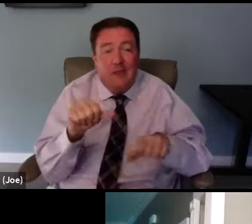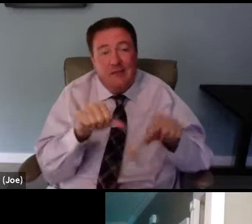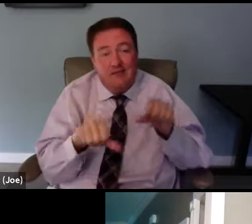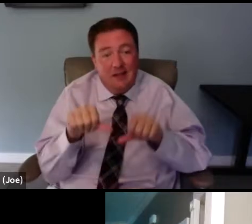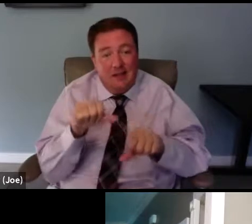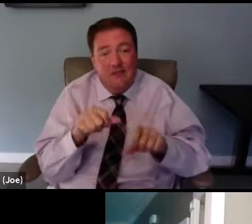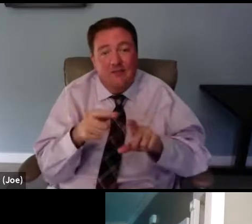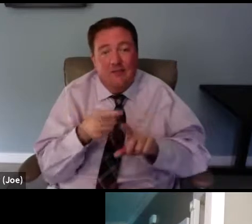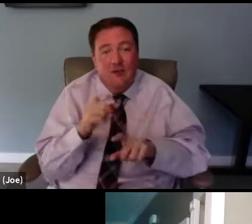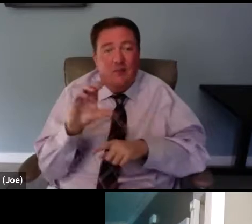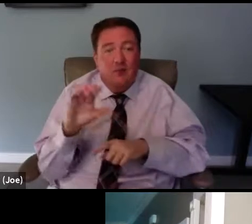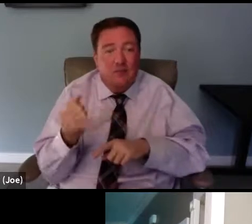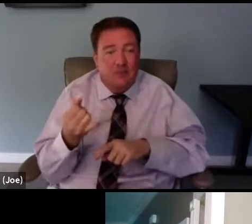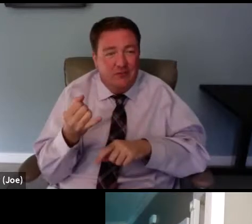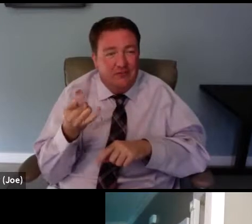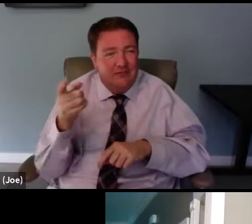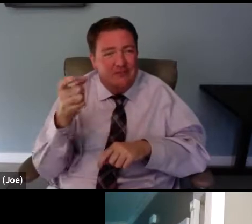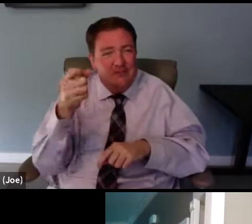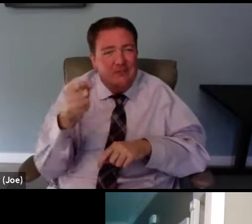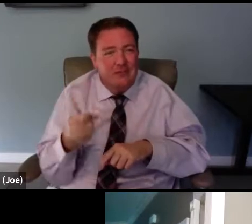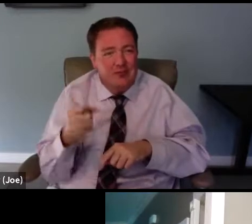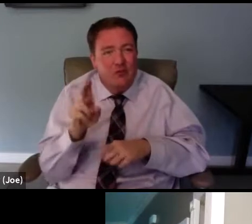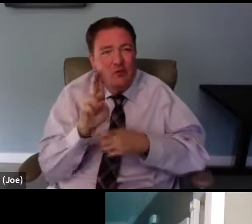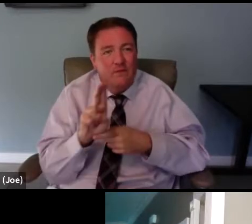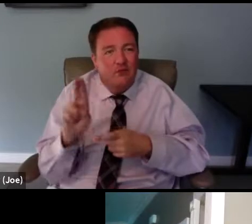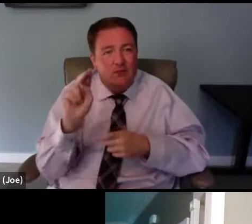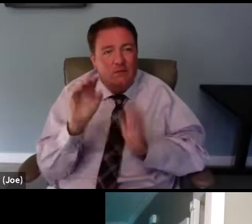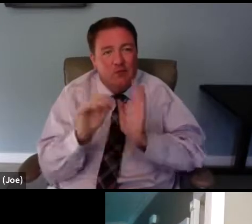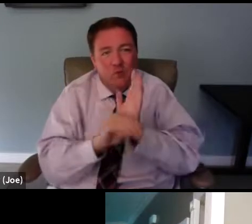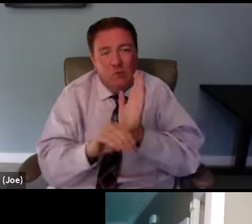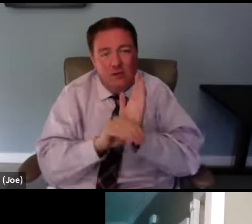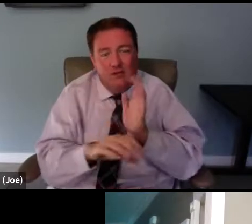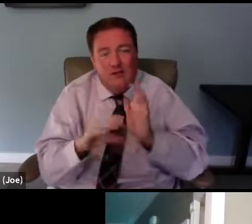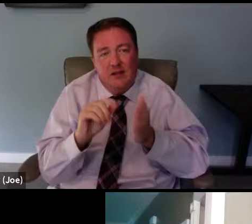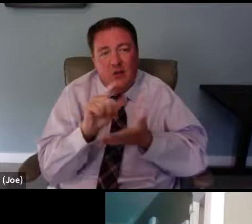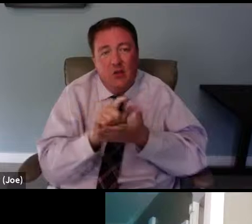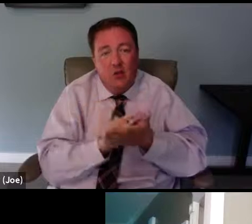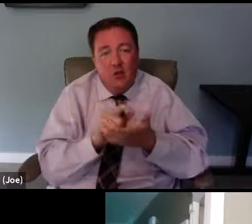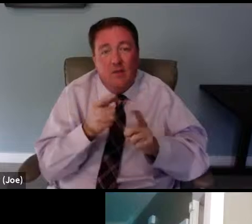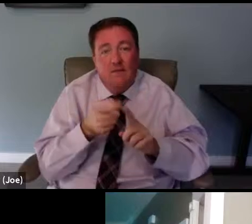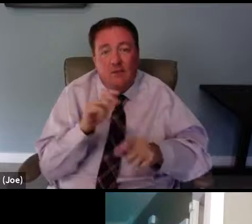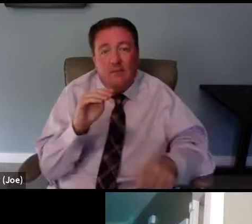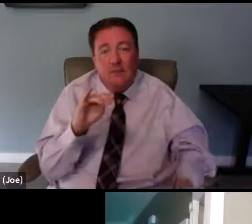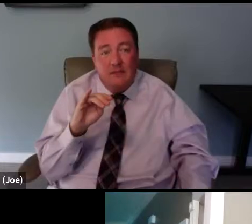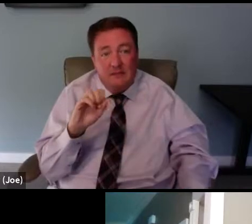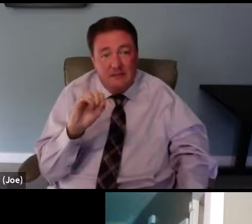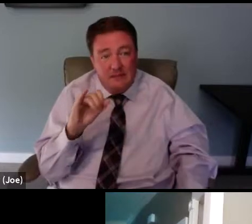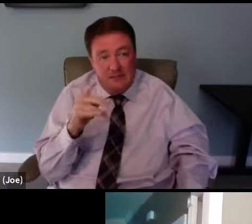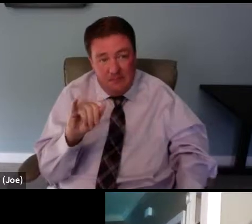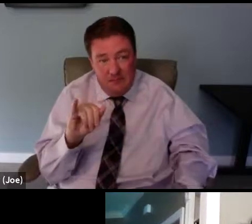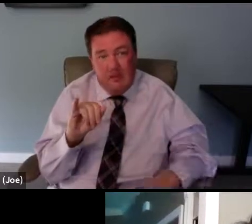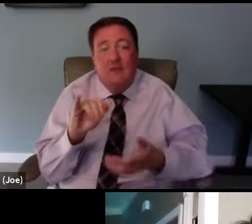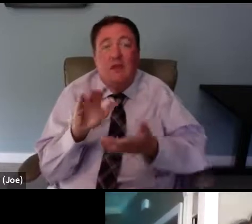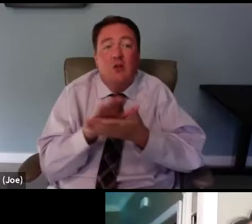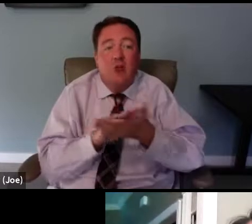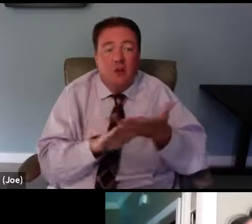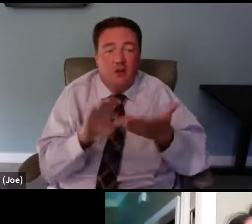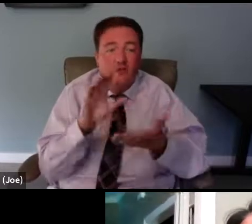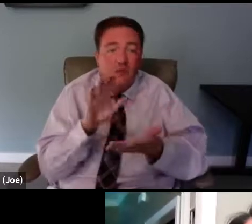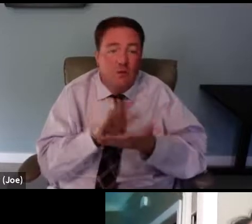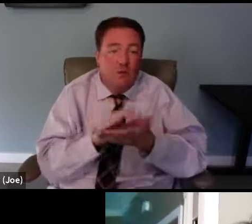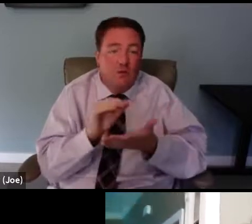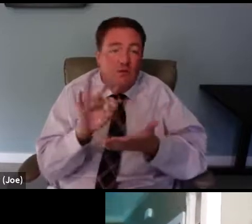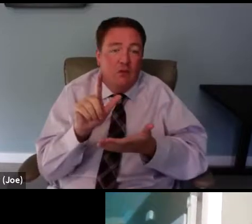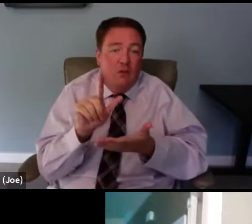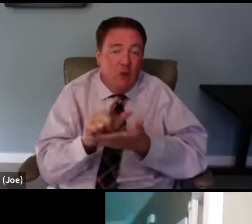in Criminal Justice from Southern University at New Orleans and her law degree from Mississippi College School of Law. Linda's work focuses on access to health